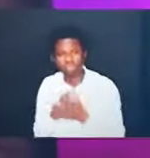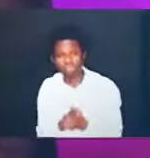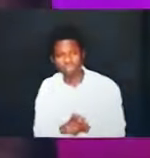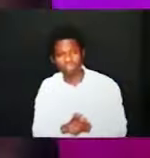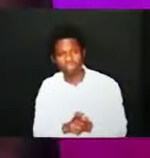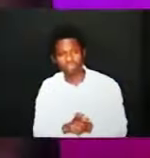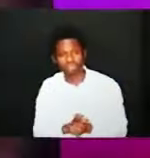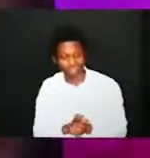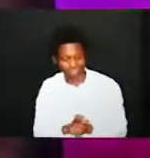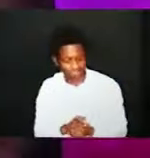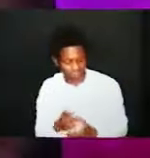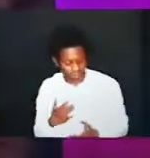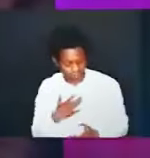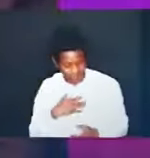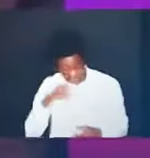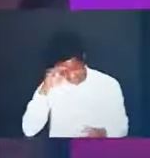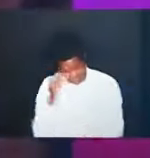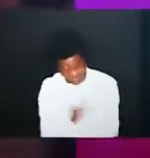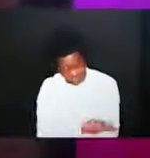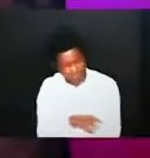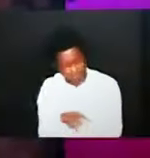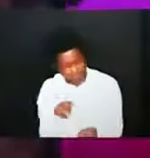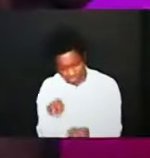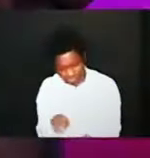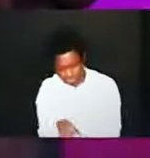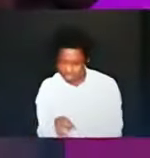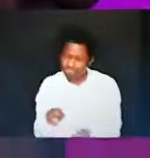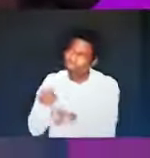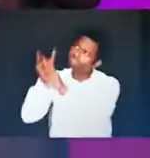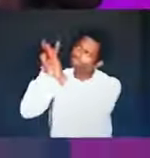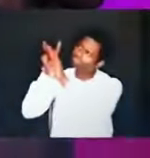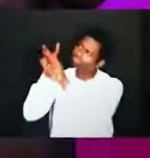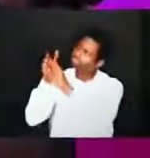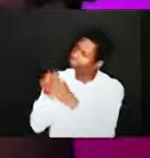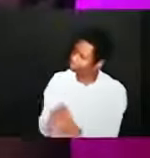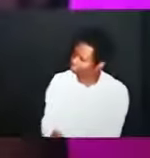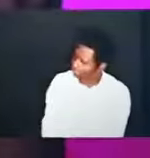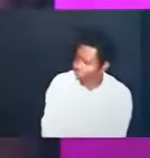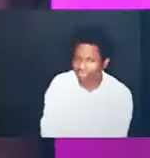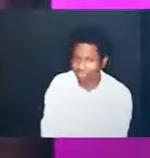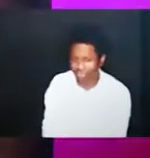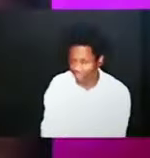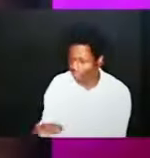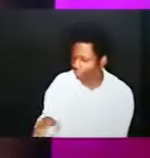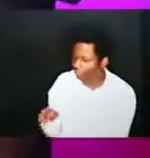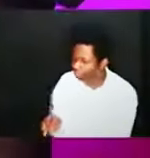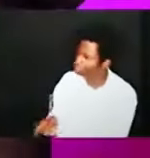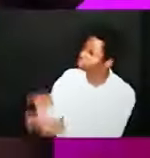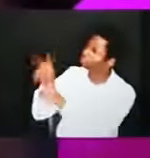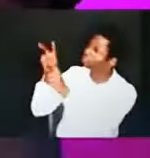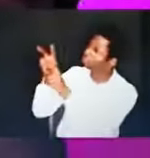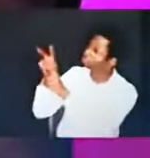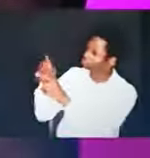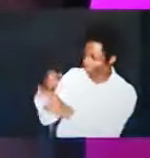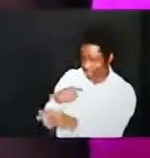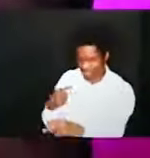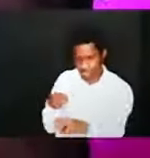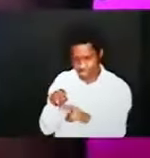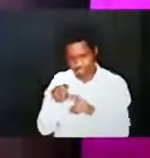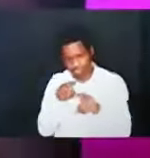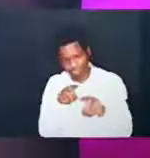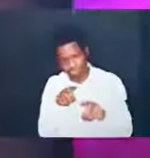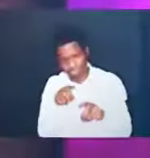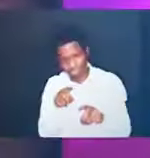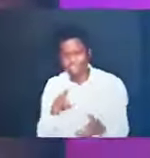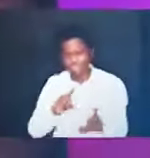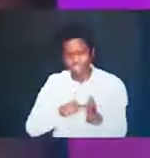son would look at the lady's face and he would look at me and i would